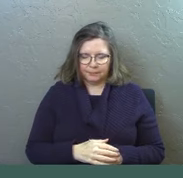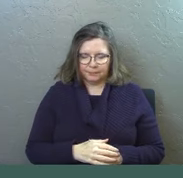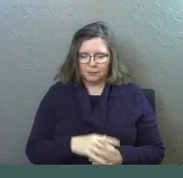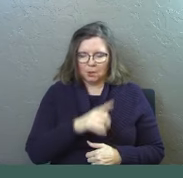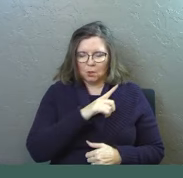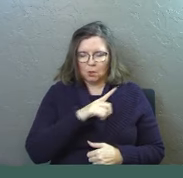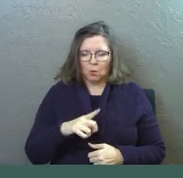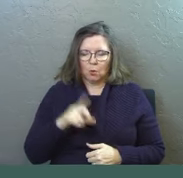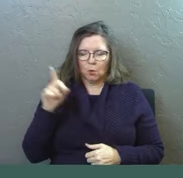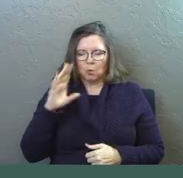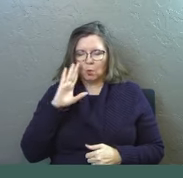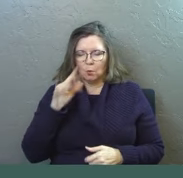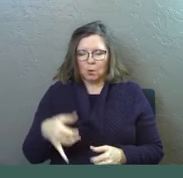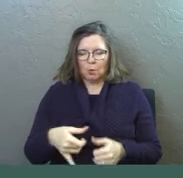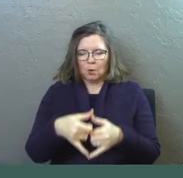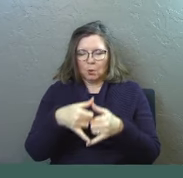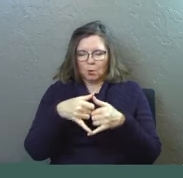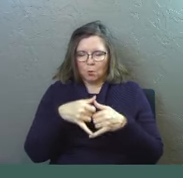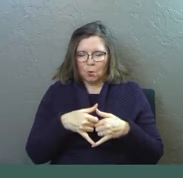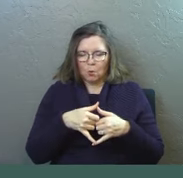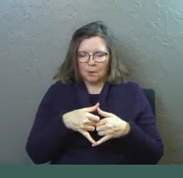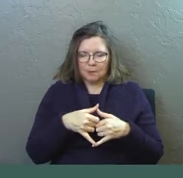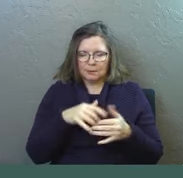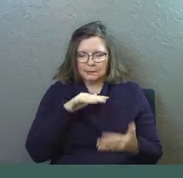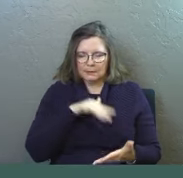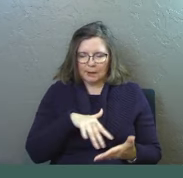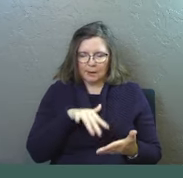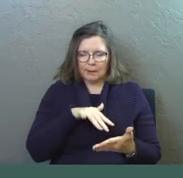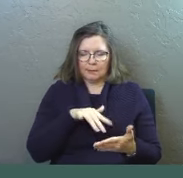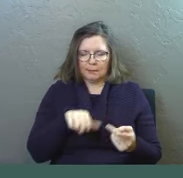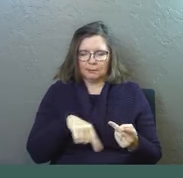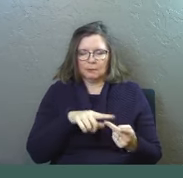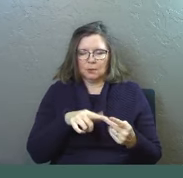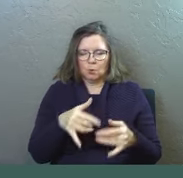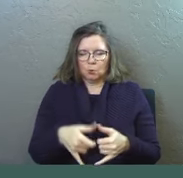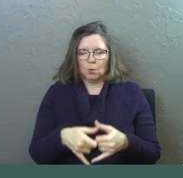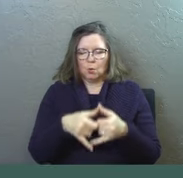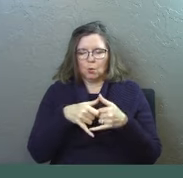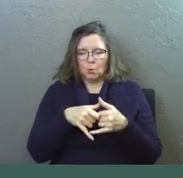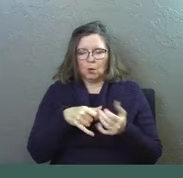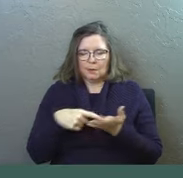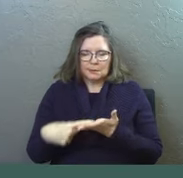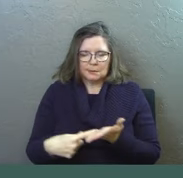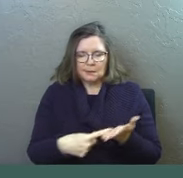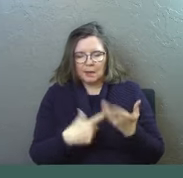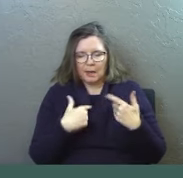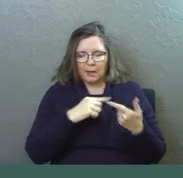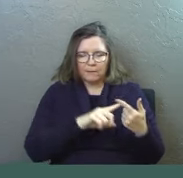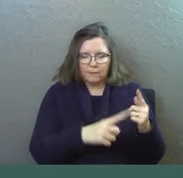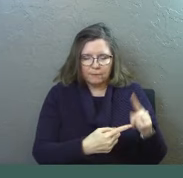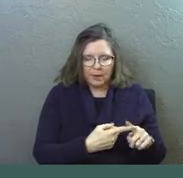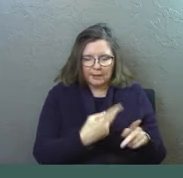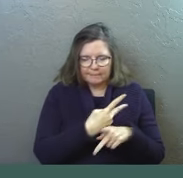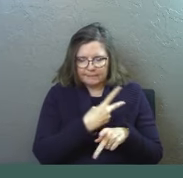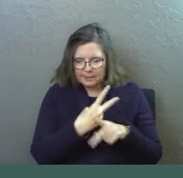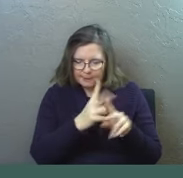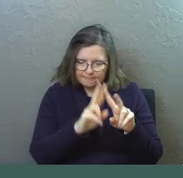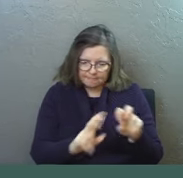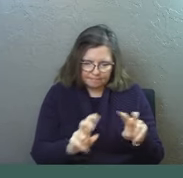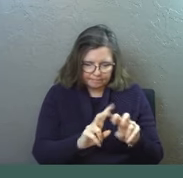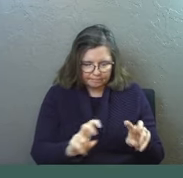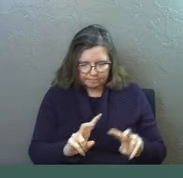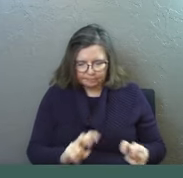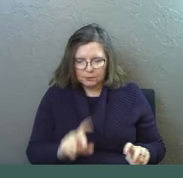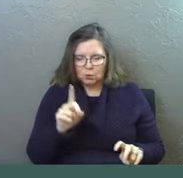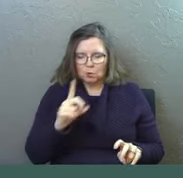Lord you will reward study you will reward the discussion that we have with friends trying to figure these things